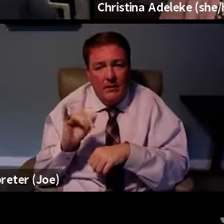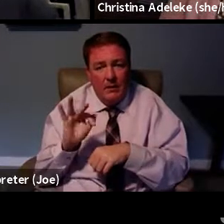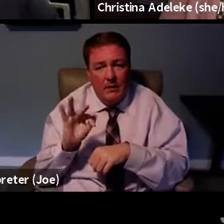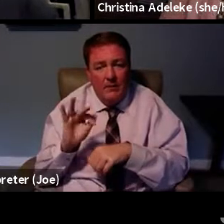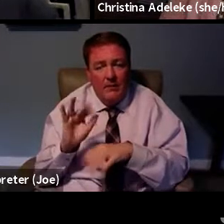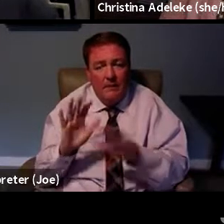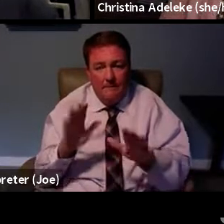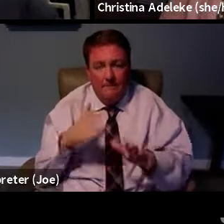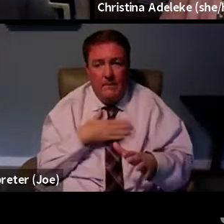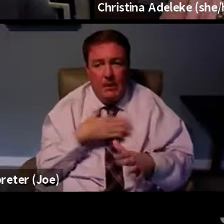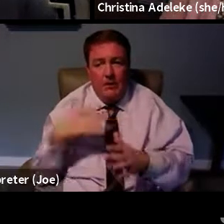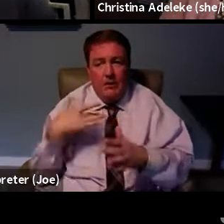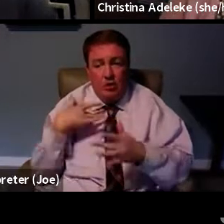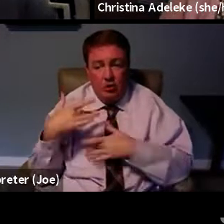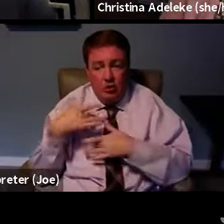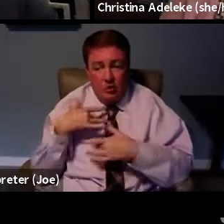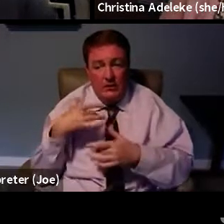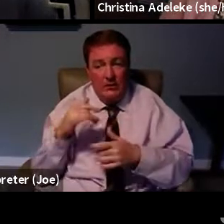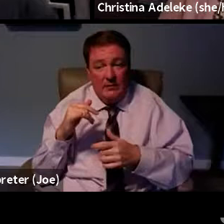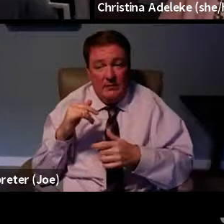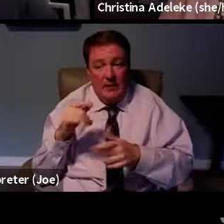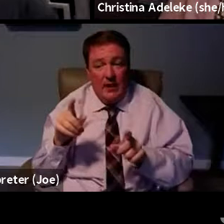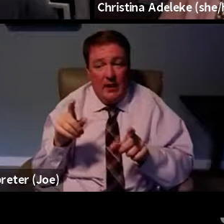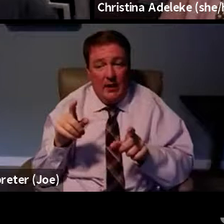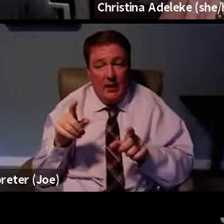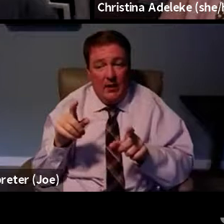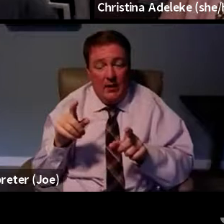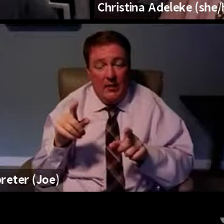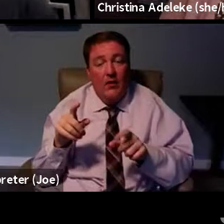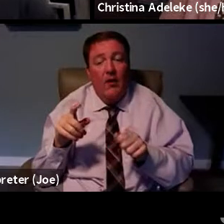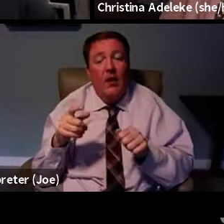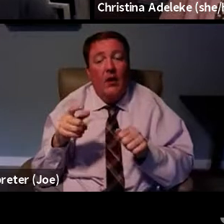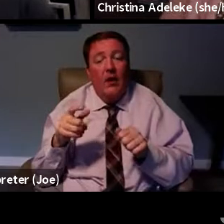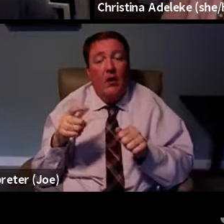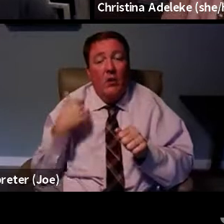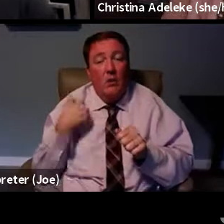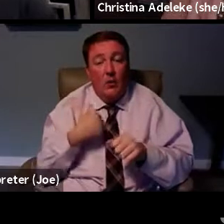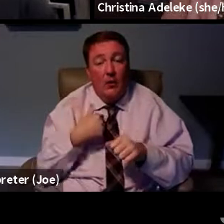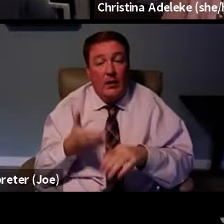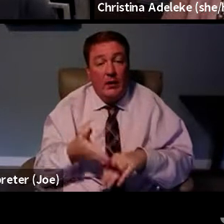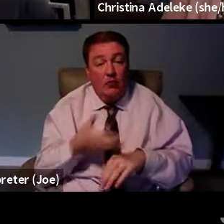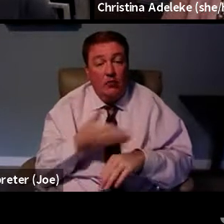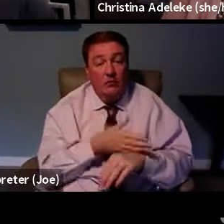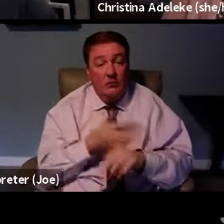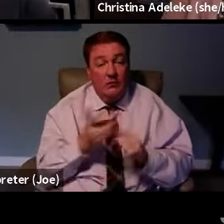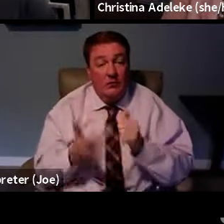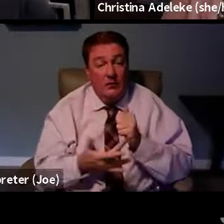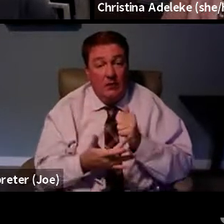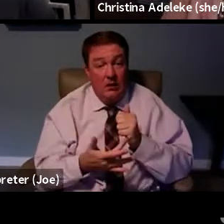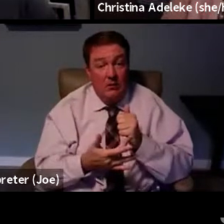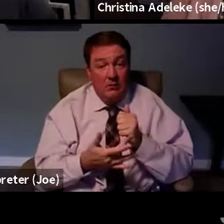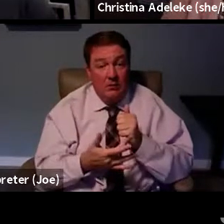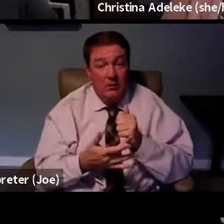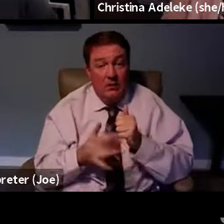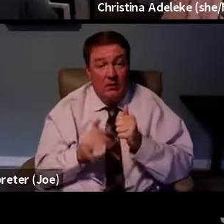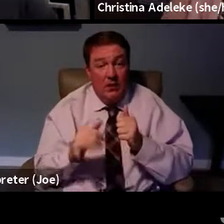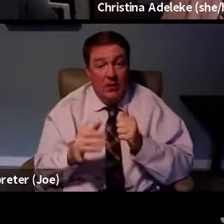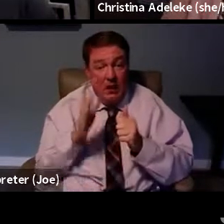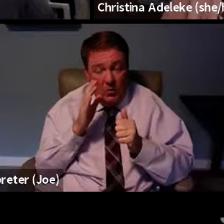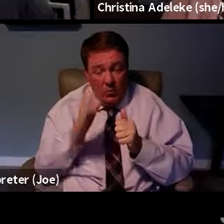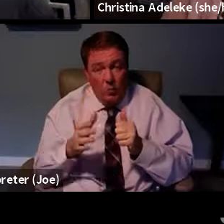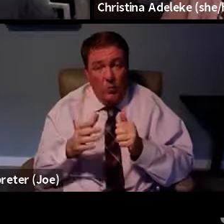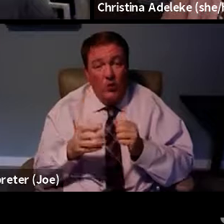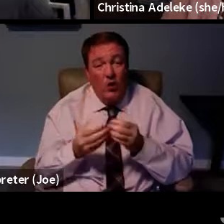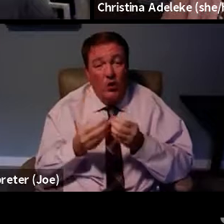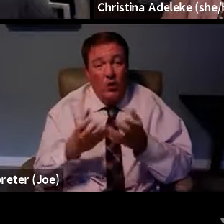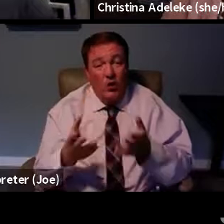my concern is as we improve, we increase the technology, this also exacerbates